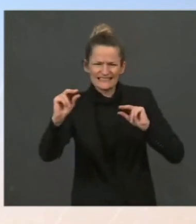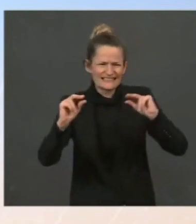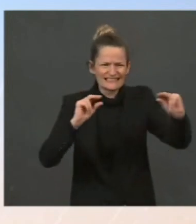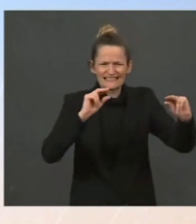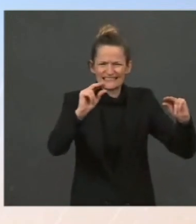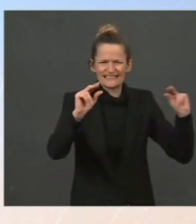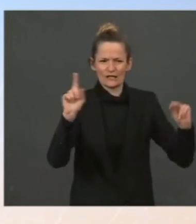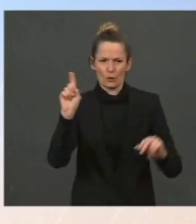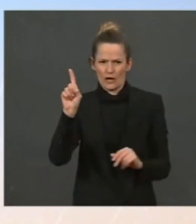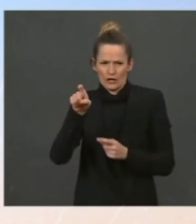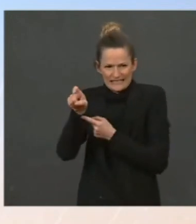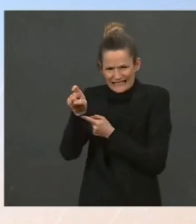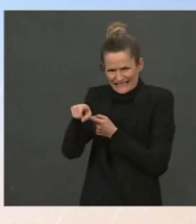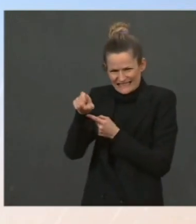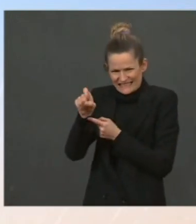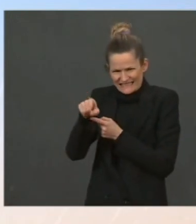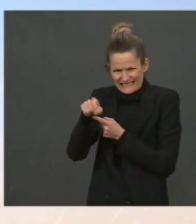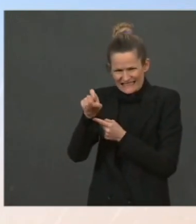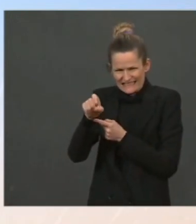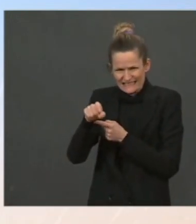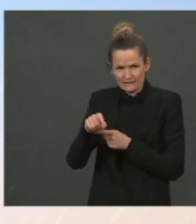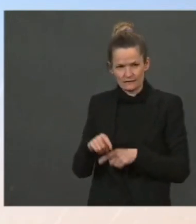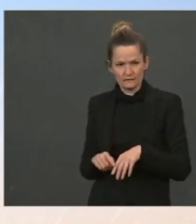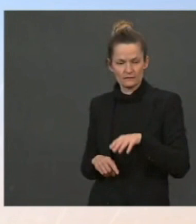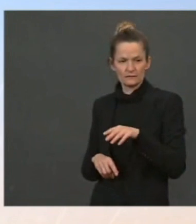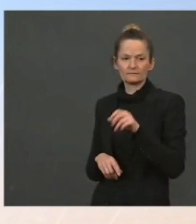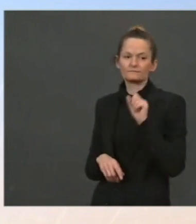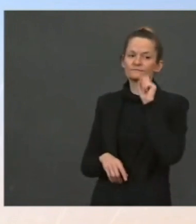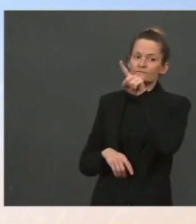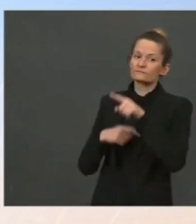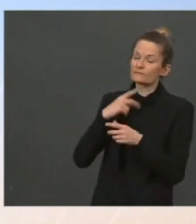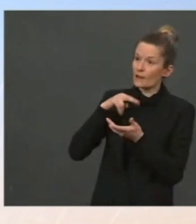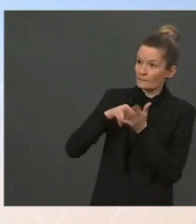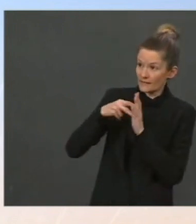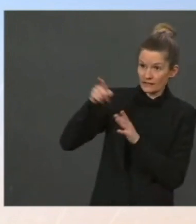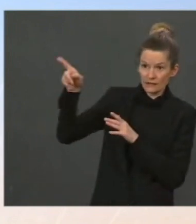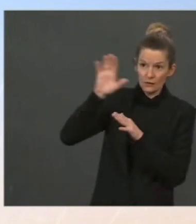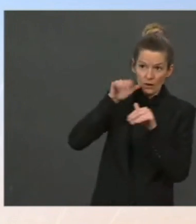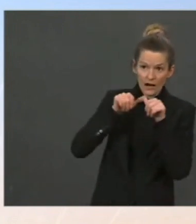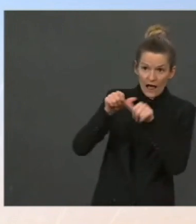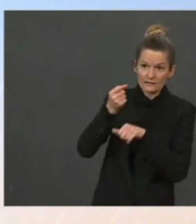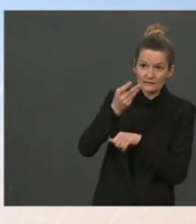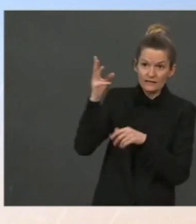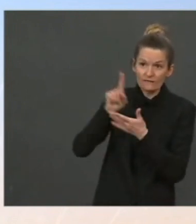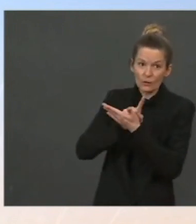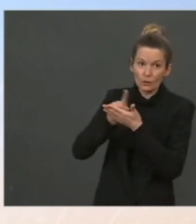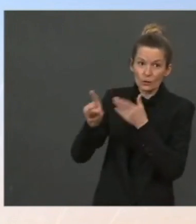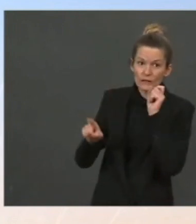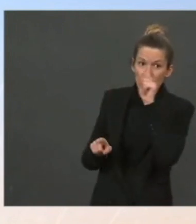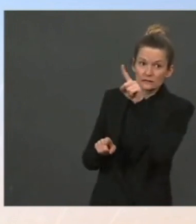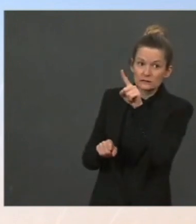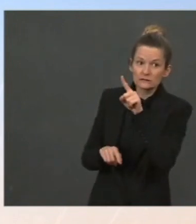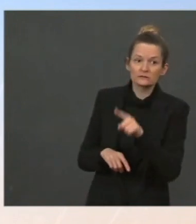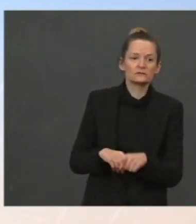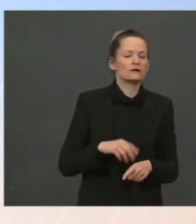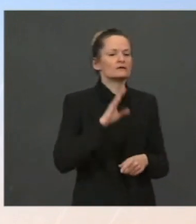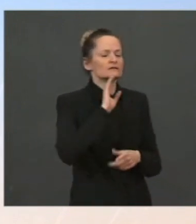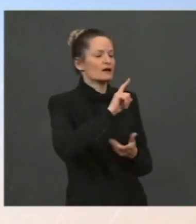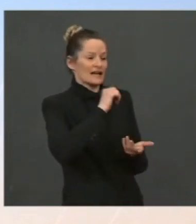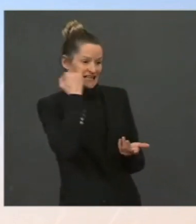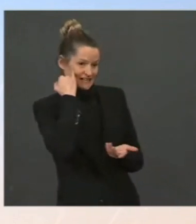It will be. It's, well, first of all, we are not going to release it all at once. It will be thoughtfully done